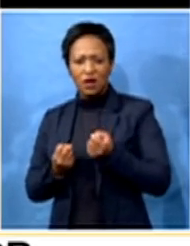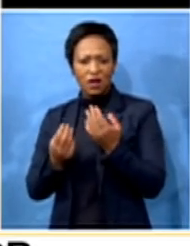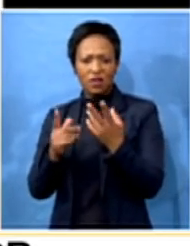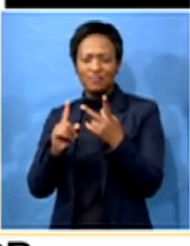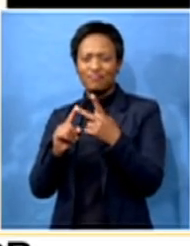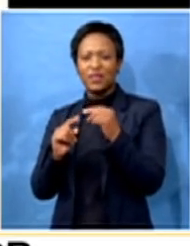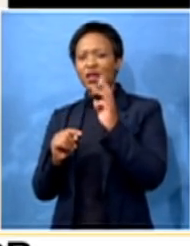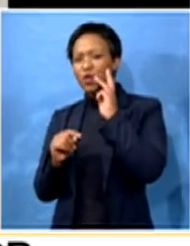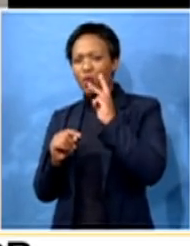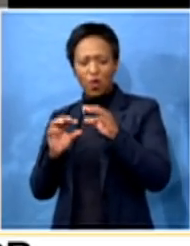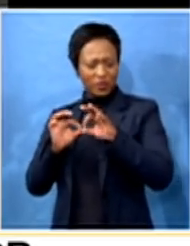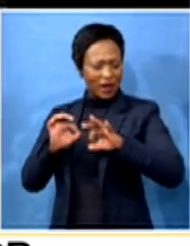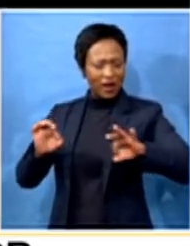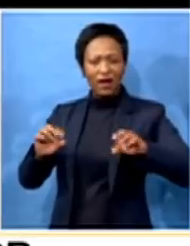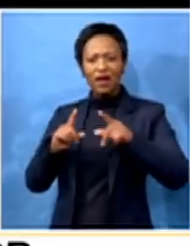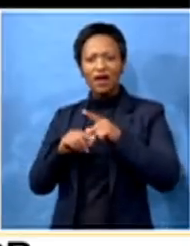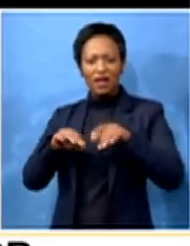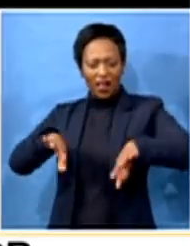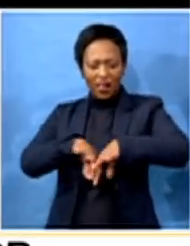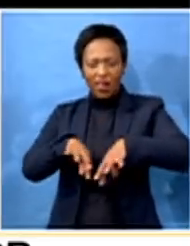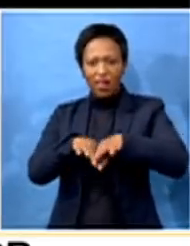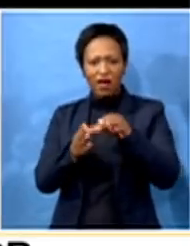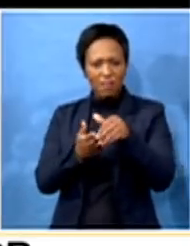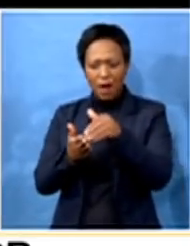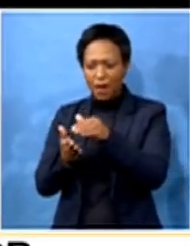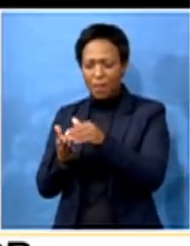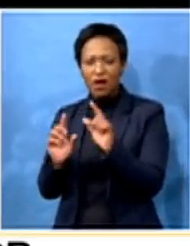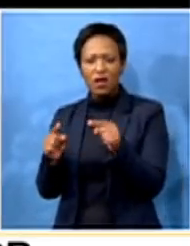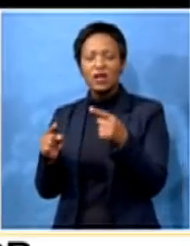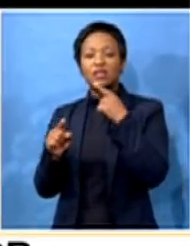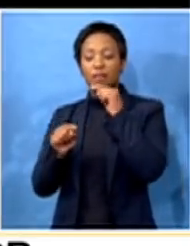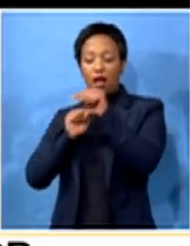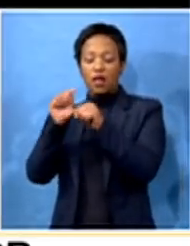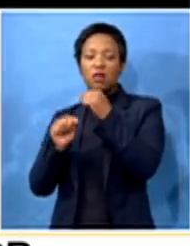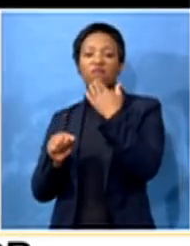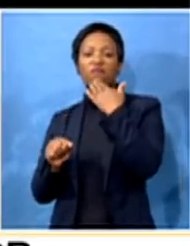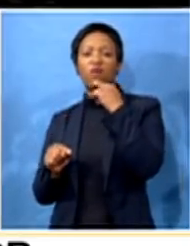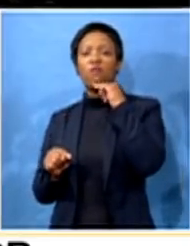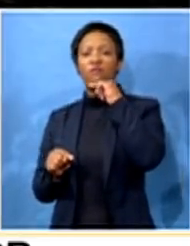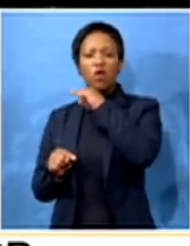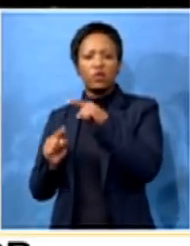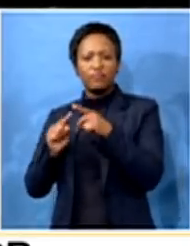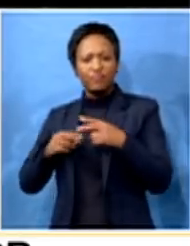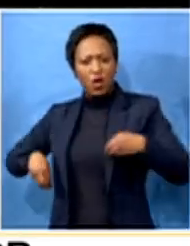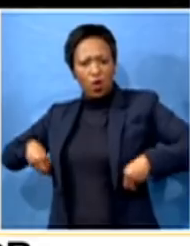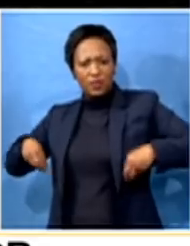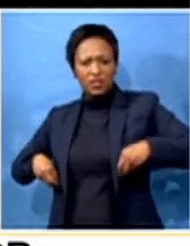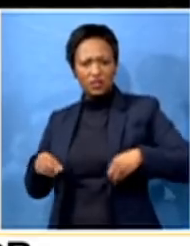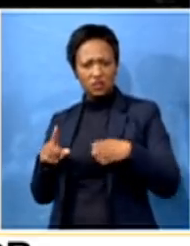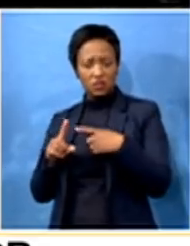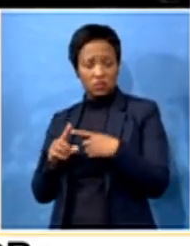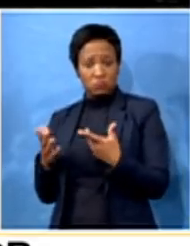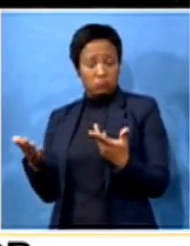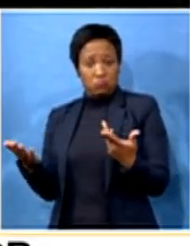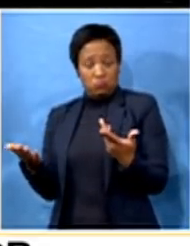infrastructure, refuse removal, and also allegations of fraud and corruptions. So that, unless you are